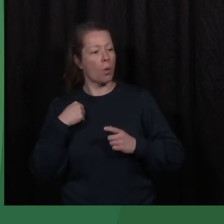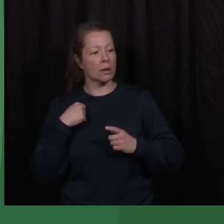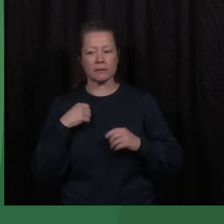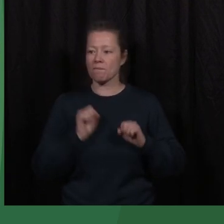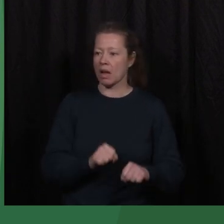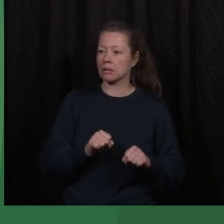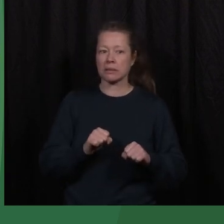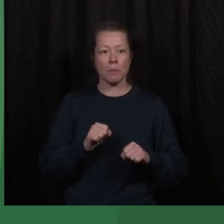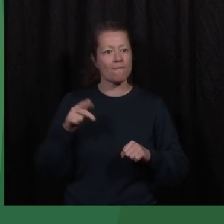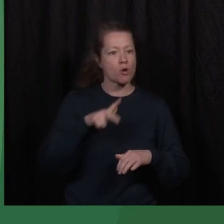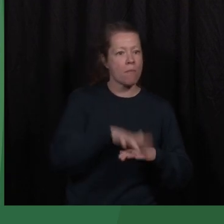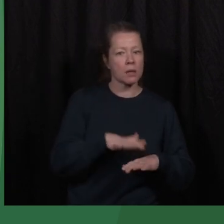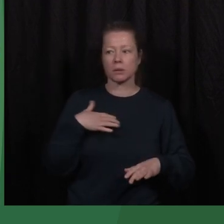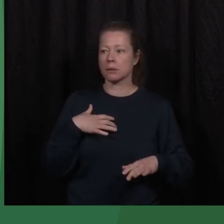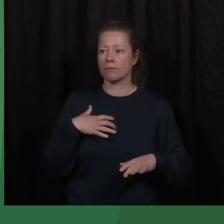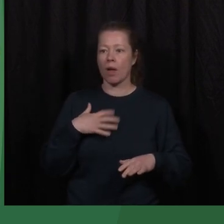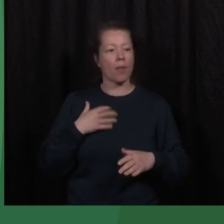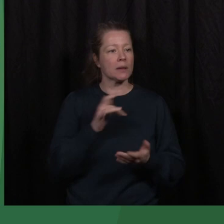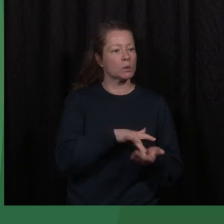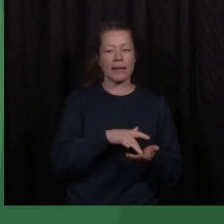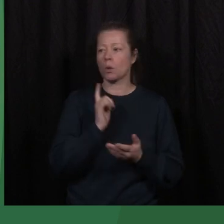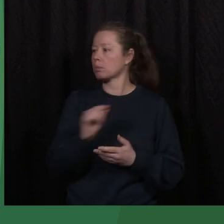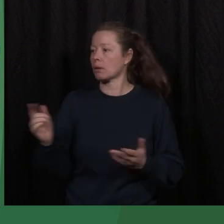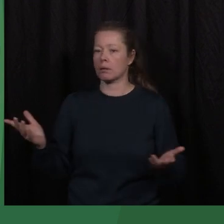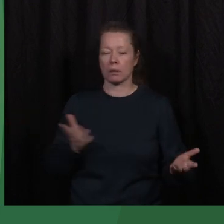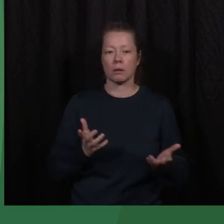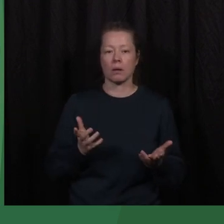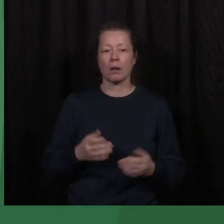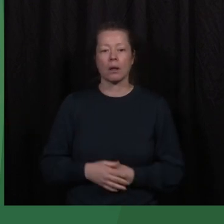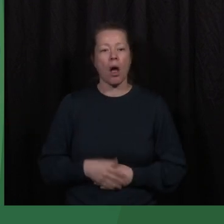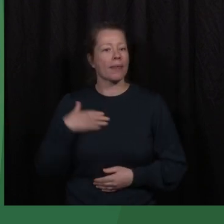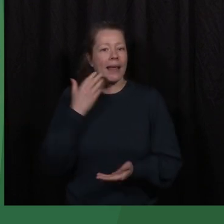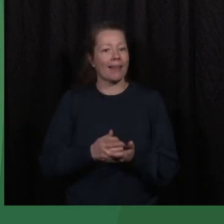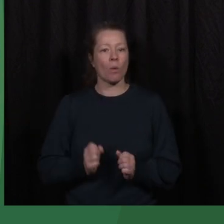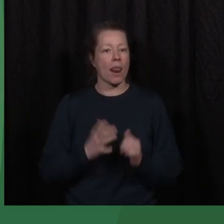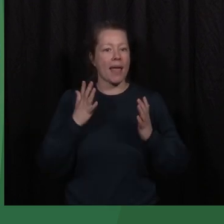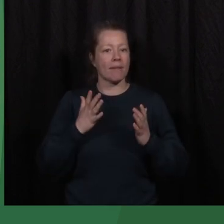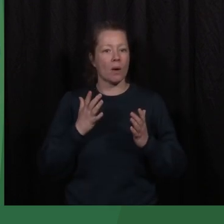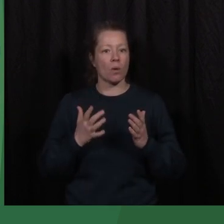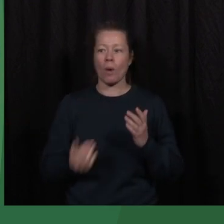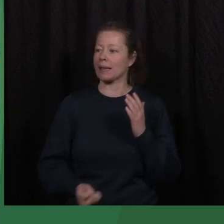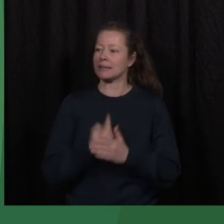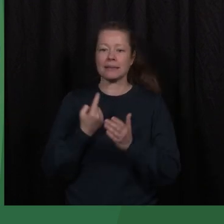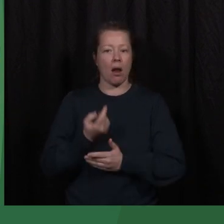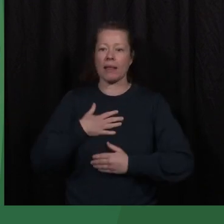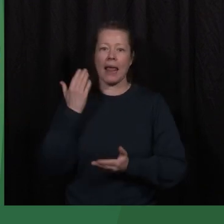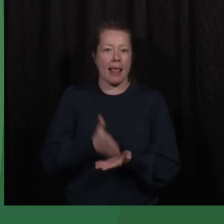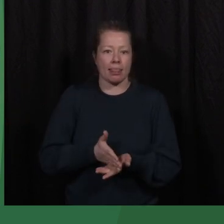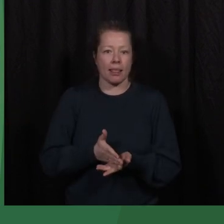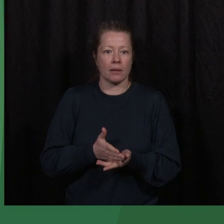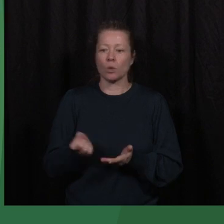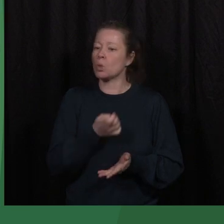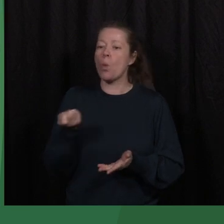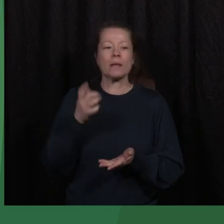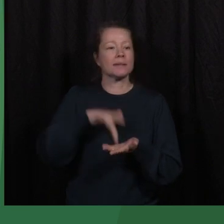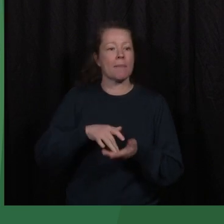because I had nowhere to go. I did not have the right to live, to exist anywhere on this